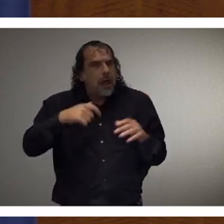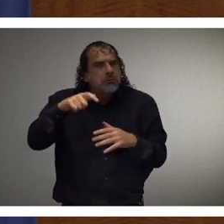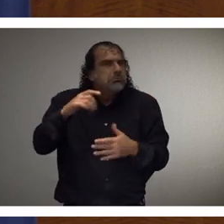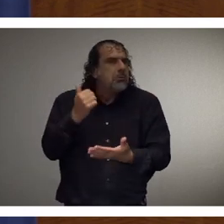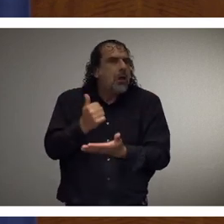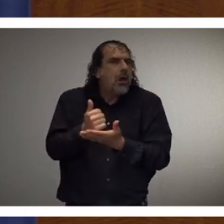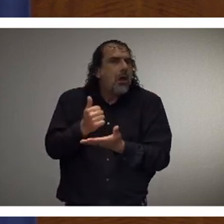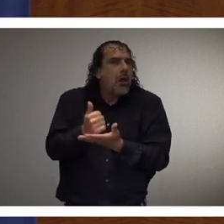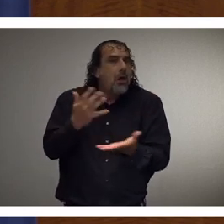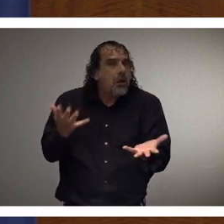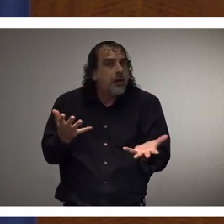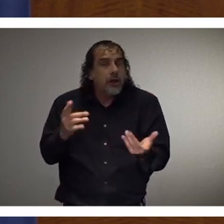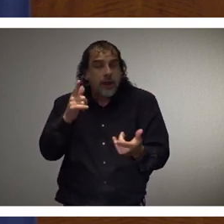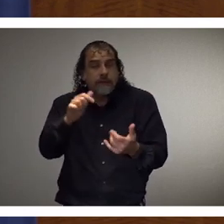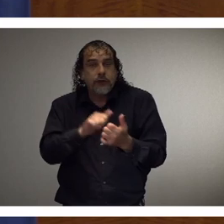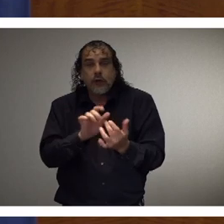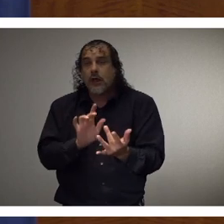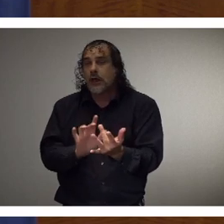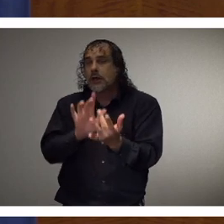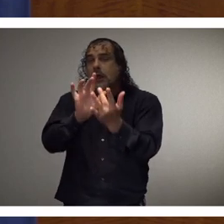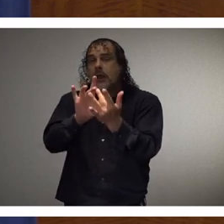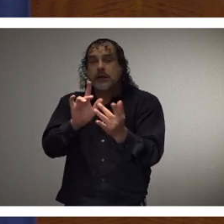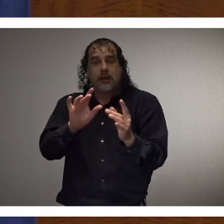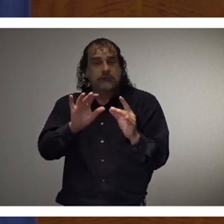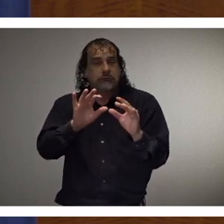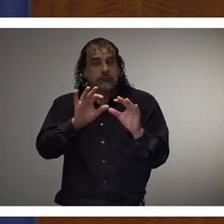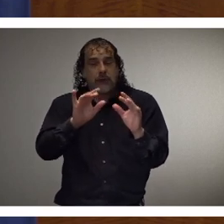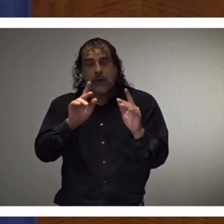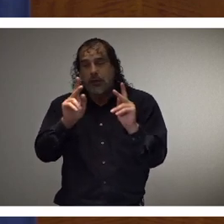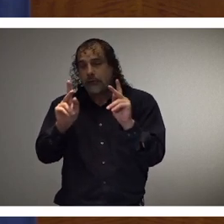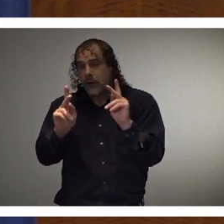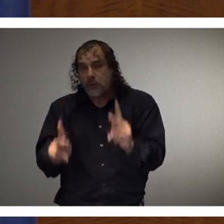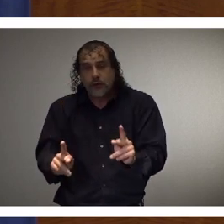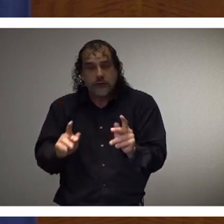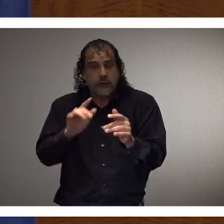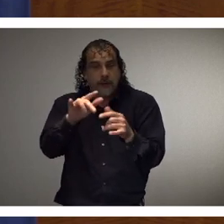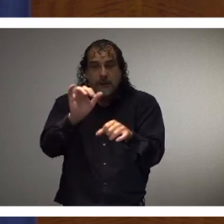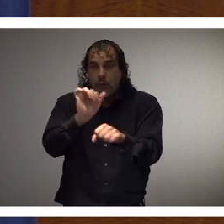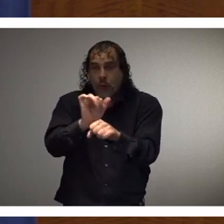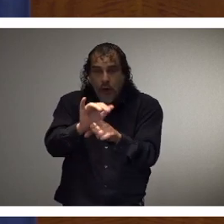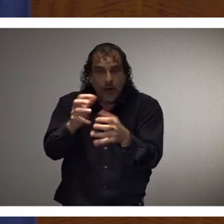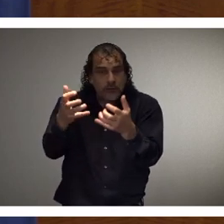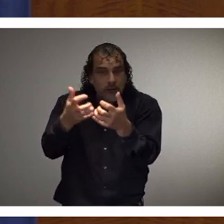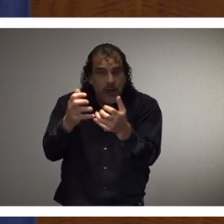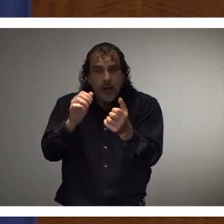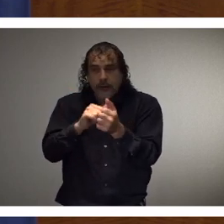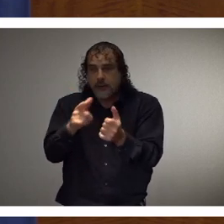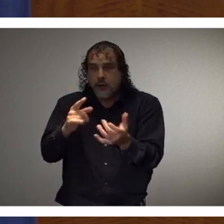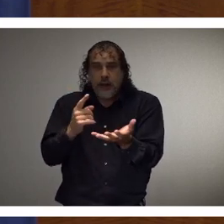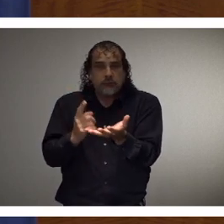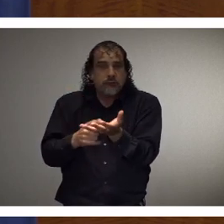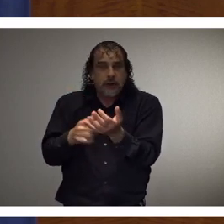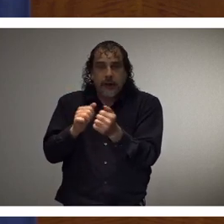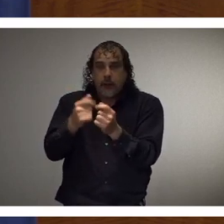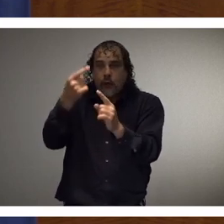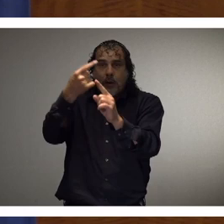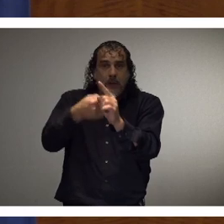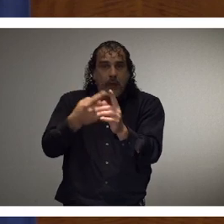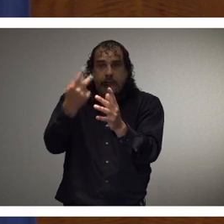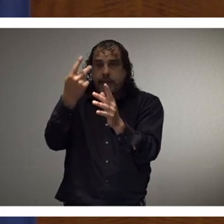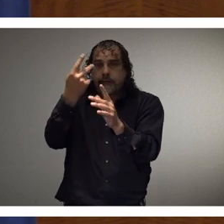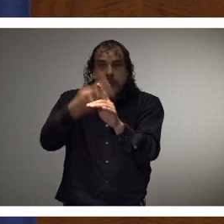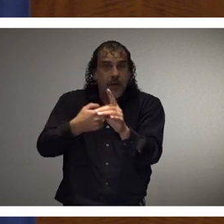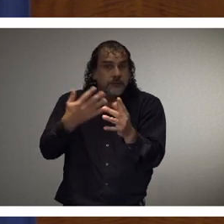If you can reach out to a friend or colleague, someone that you haven't talked to maybe in a day or a week or a month, maybe even